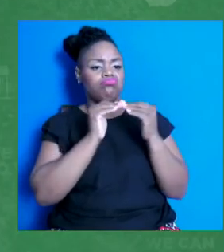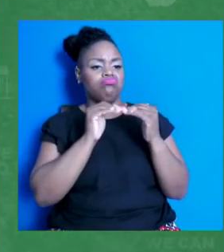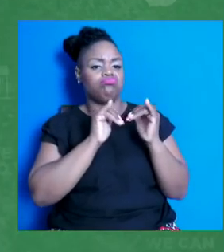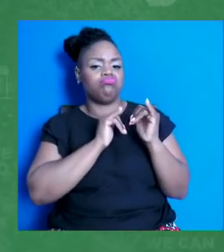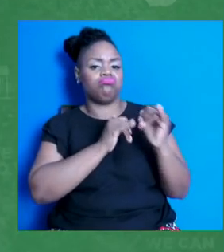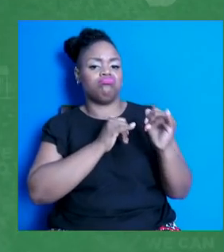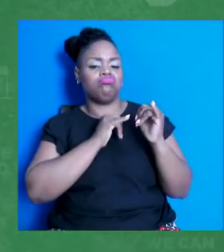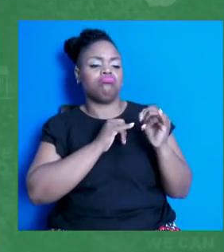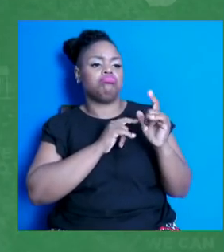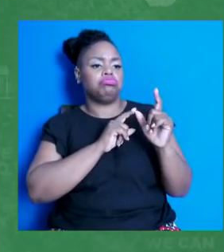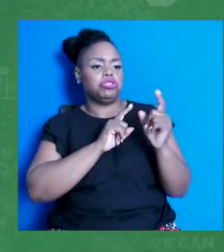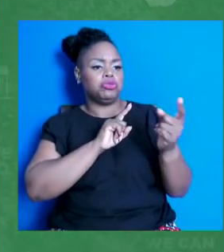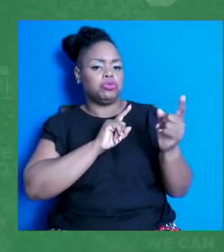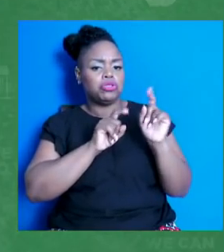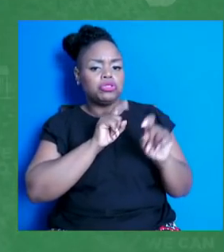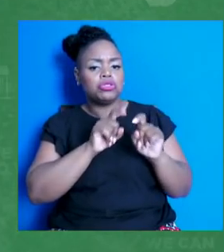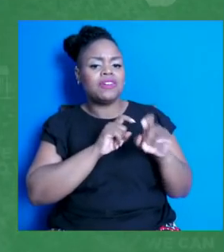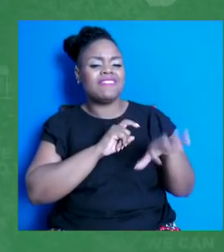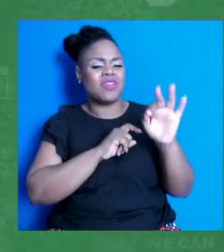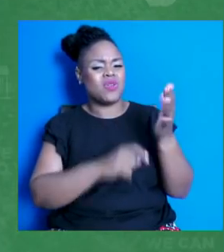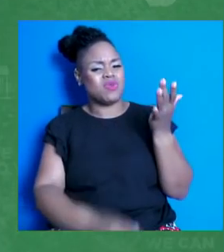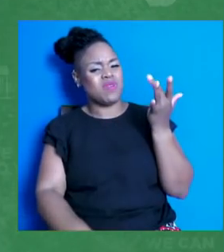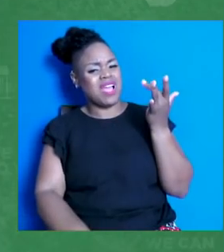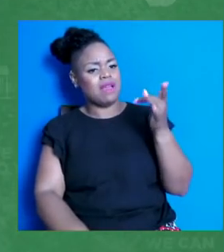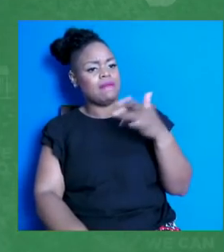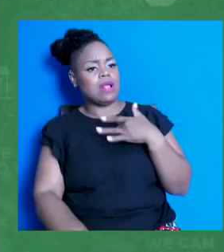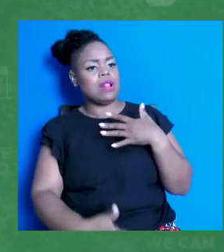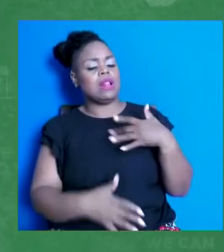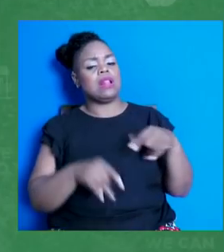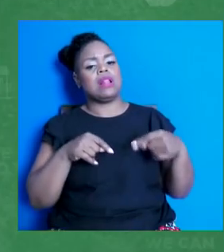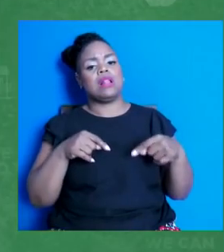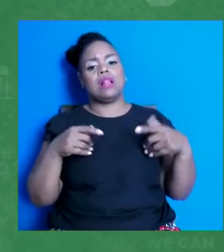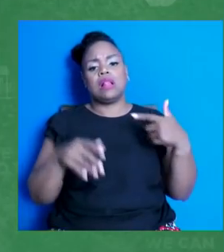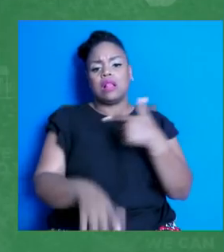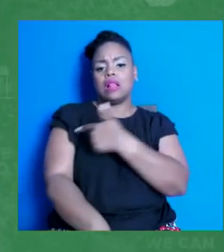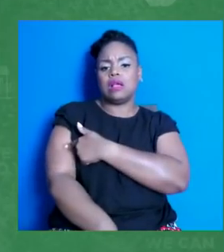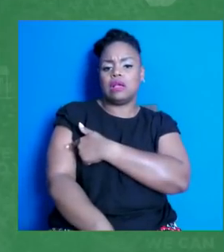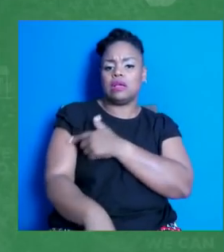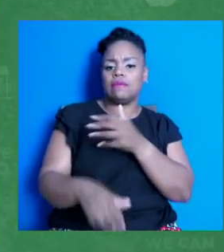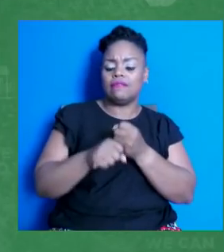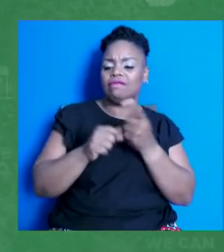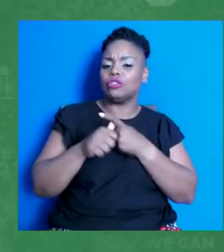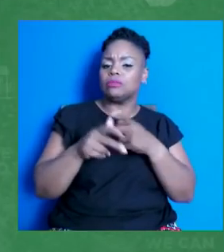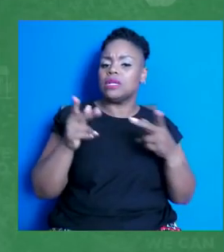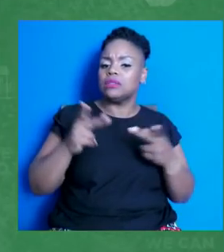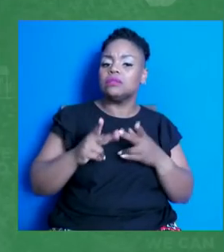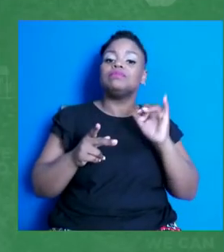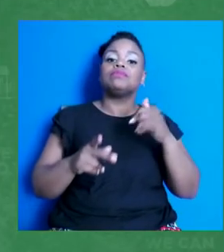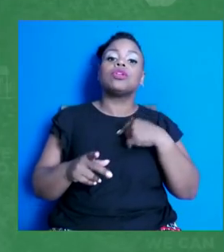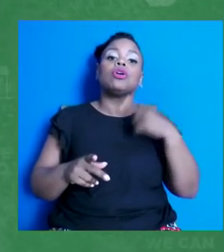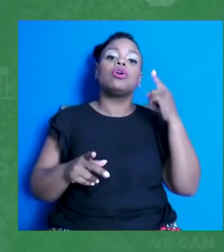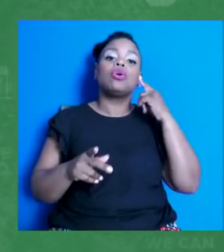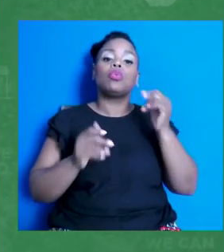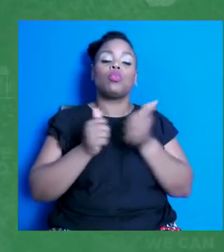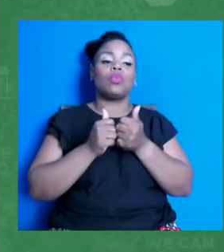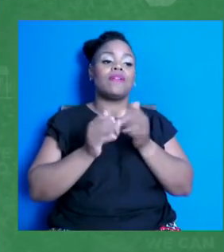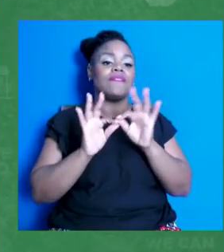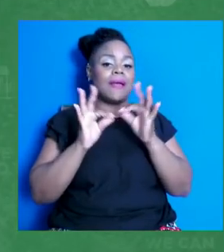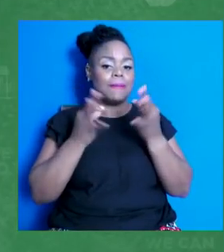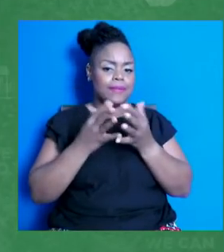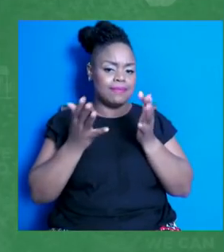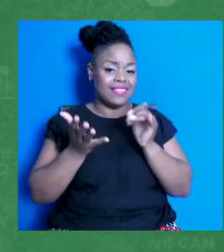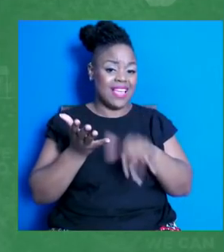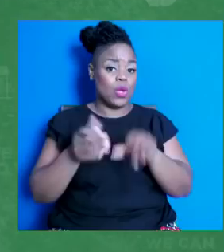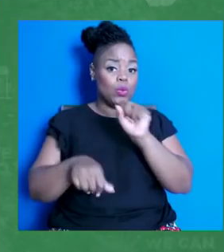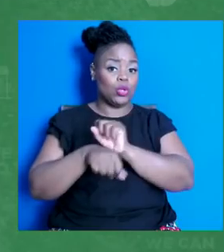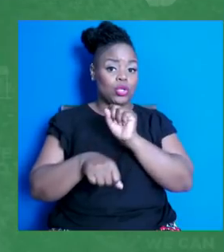place. I recently had a conversation with some family members about the importance of this work. It is important to remember that a lot of this work is